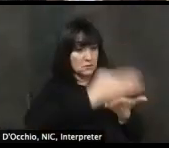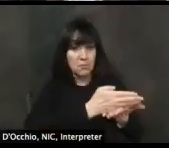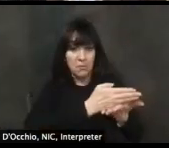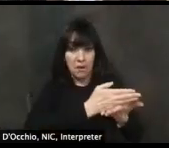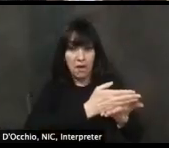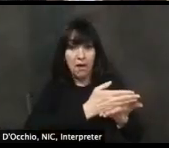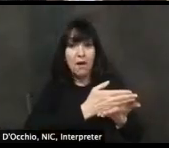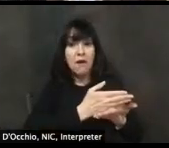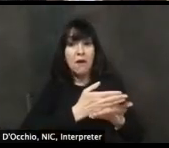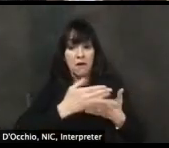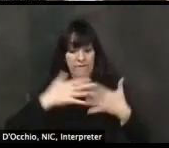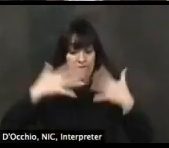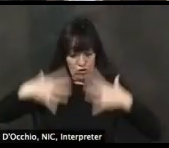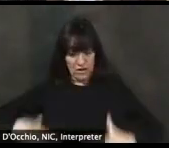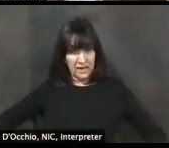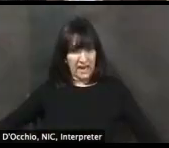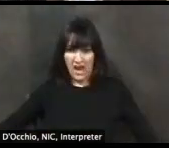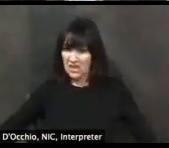comprehensively.